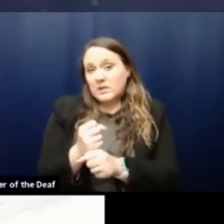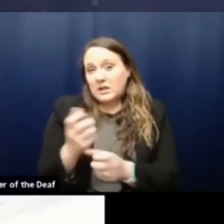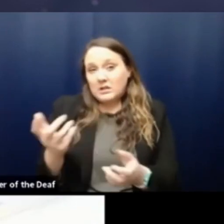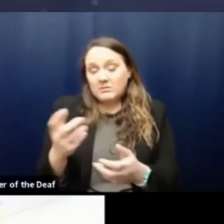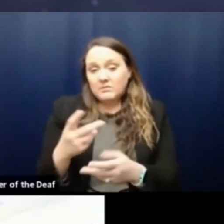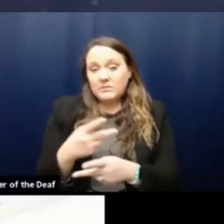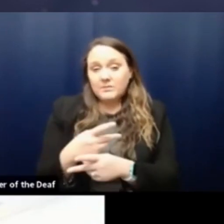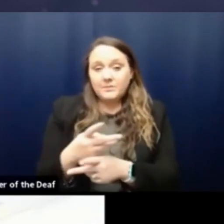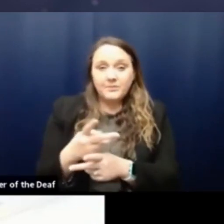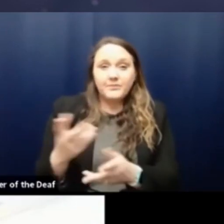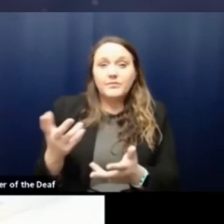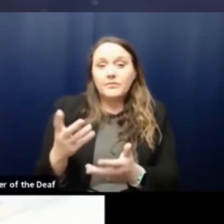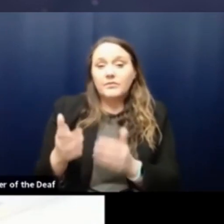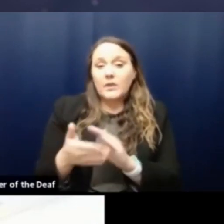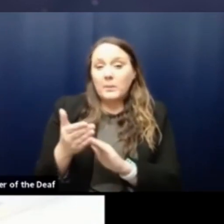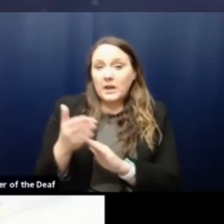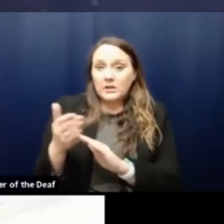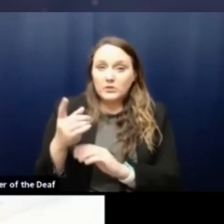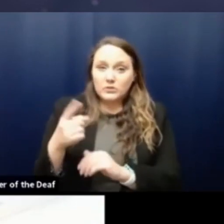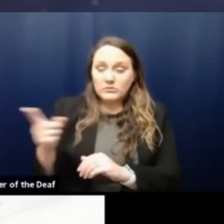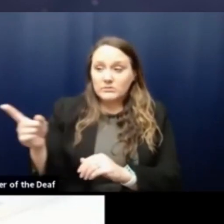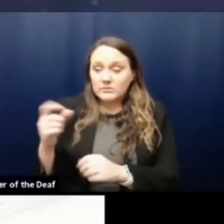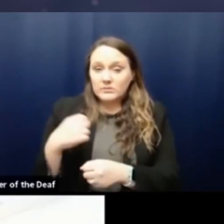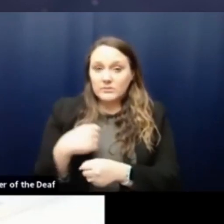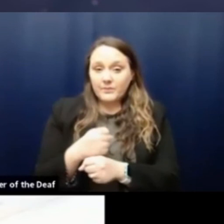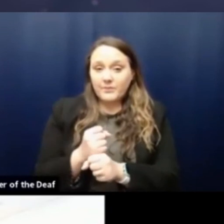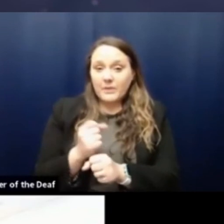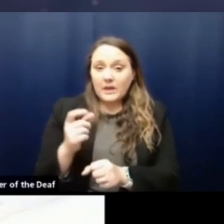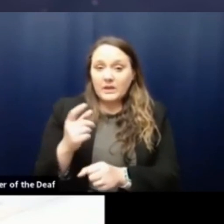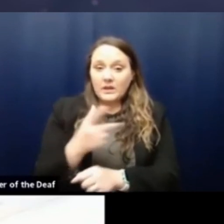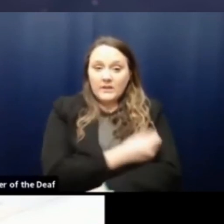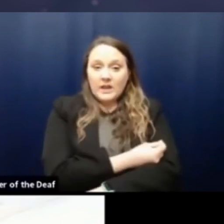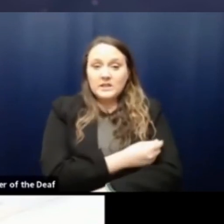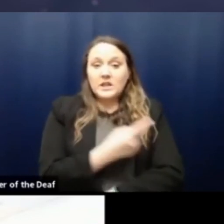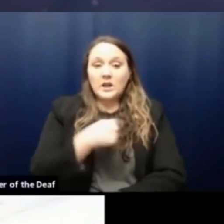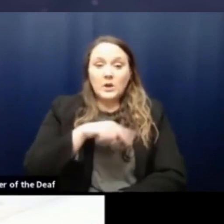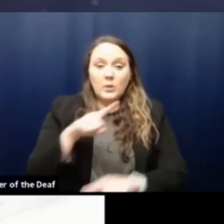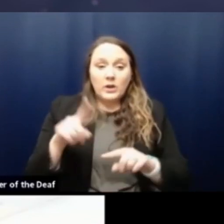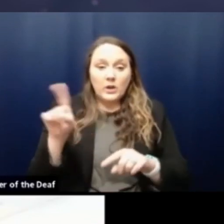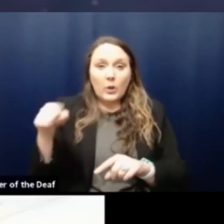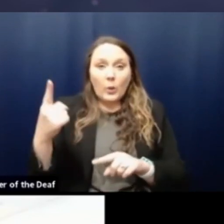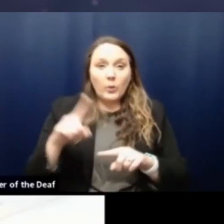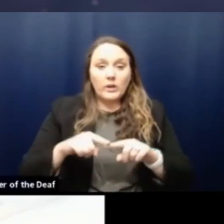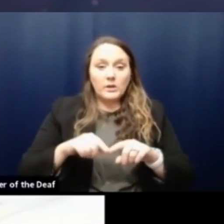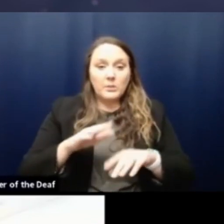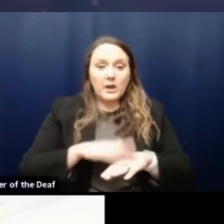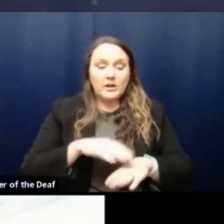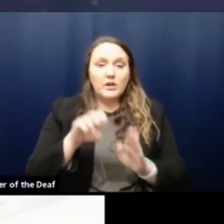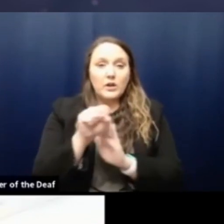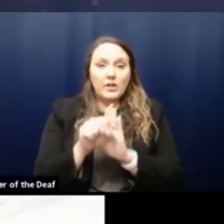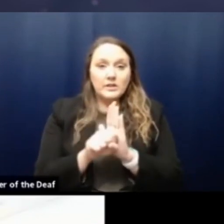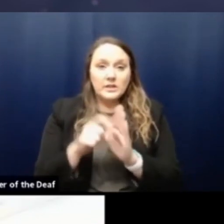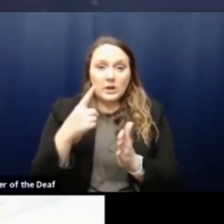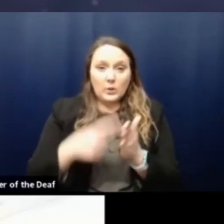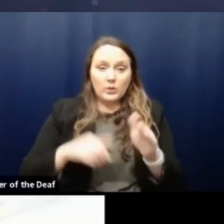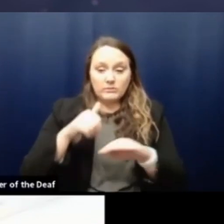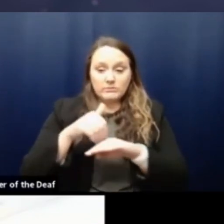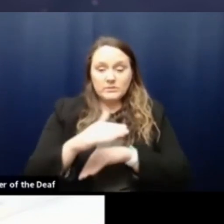and the manufacturers of vaccine, uh, we can only rely on what we get from the state. Excuse me.